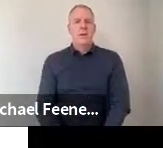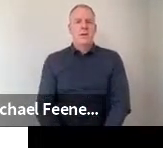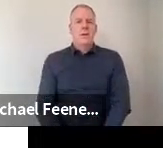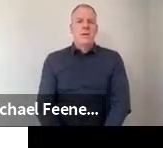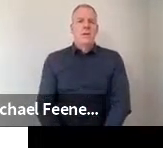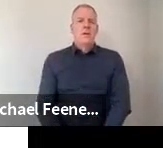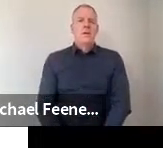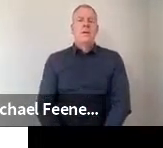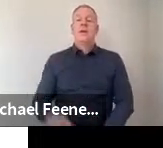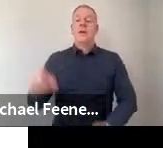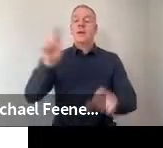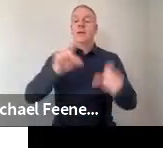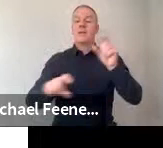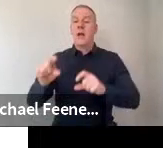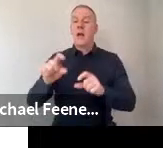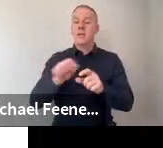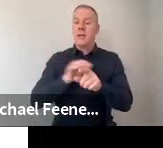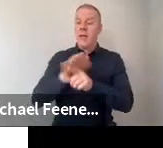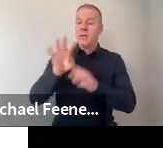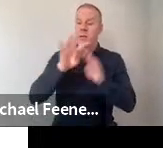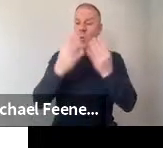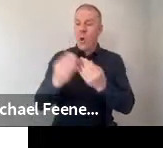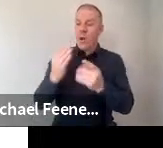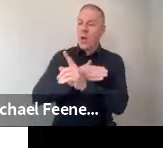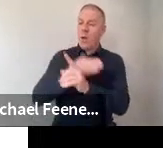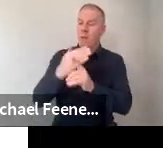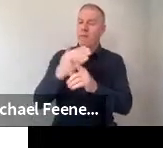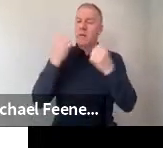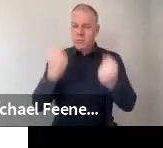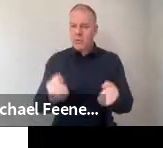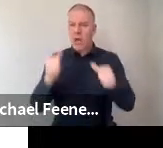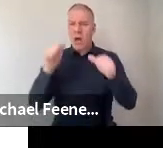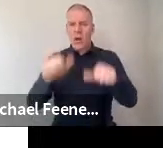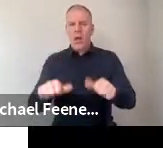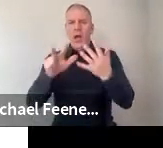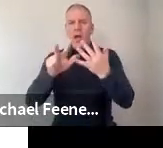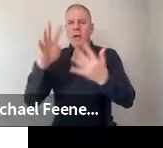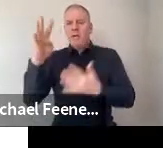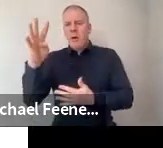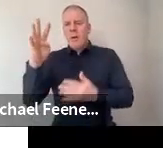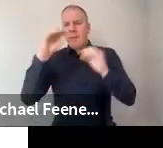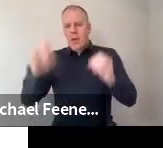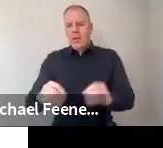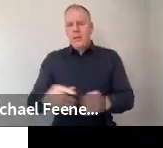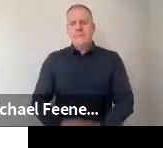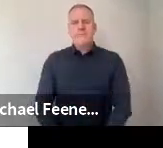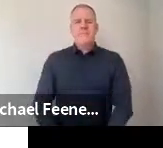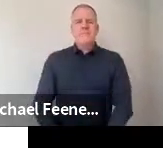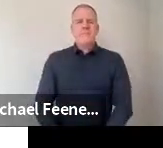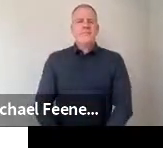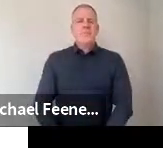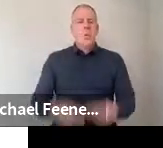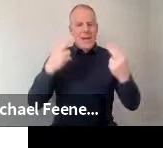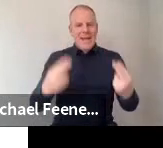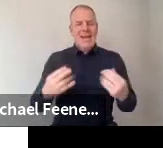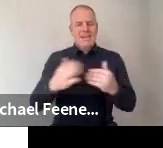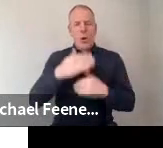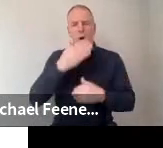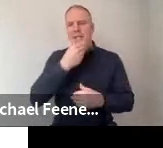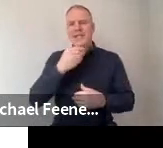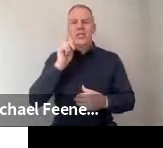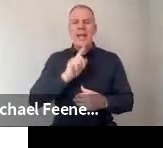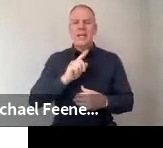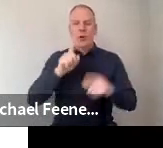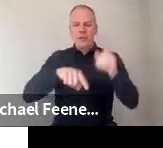Science is making the world a better place. Very strong agreement, 84%. We need more gender diversity in